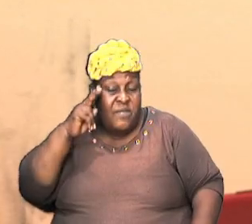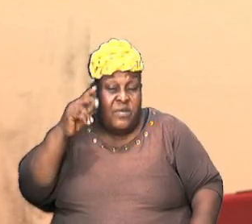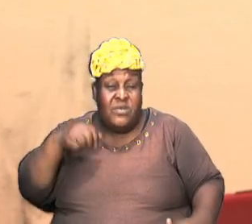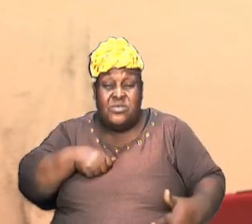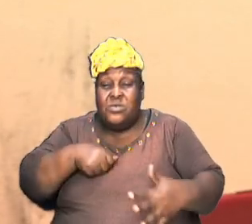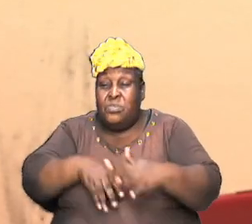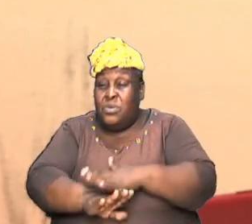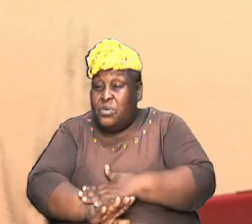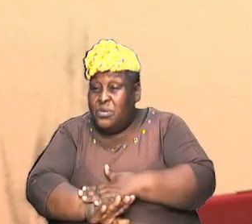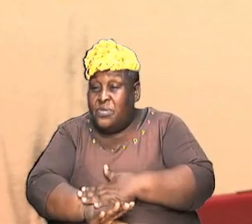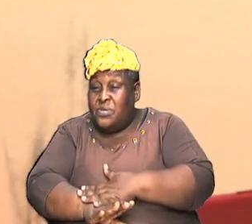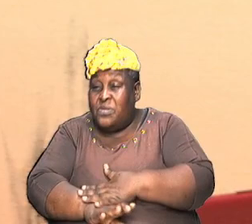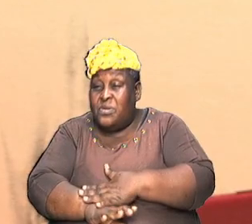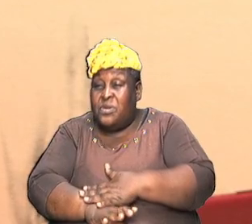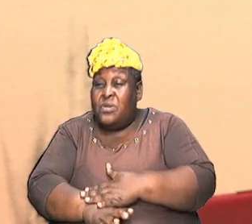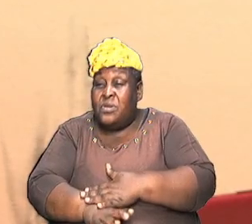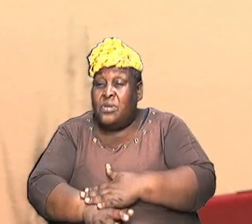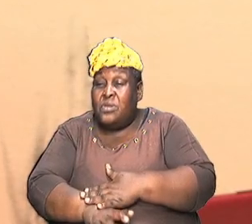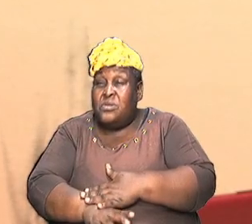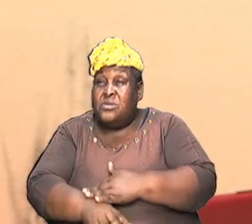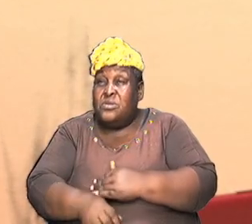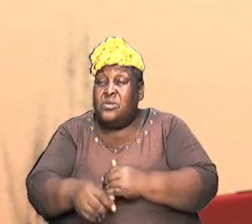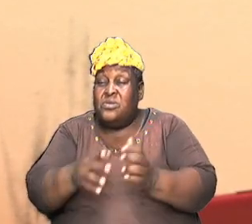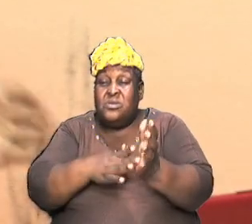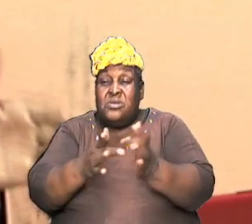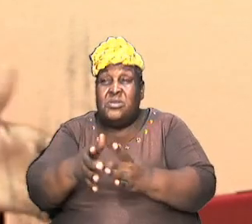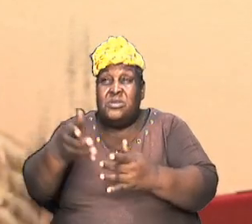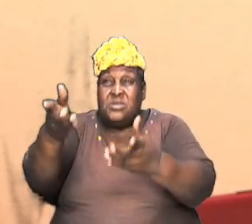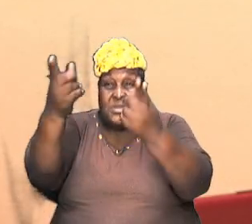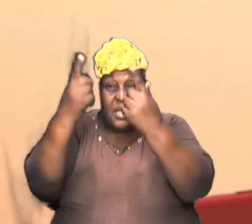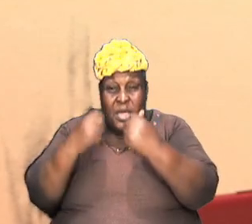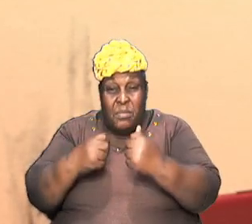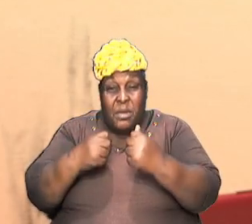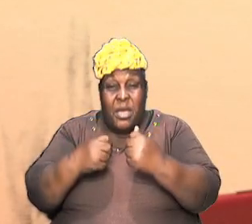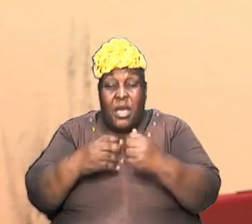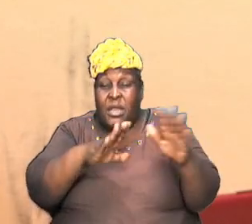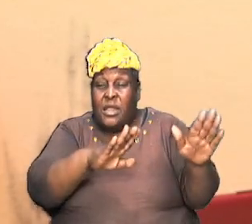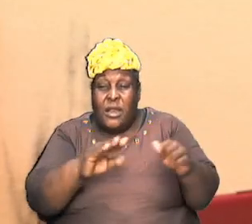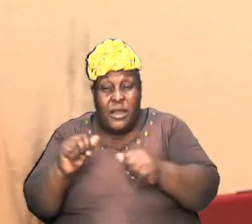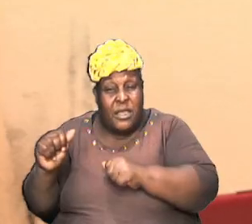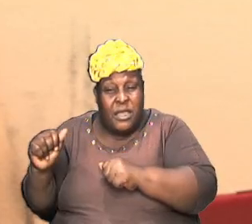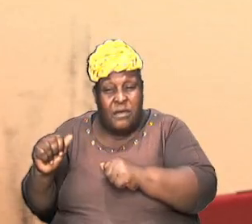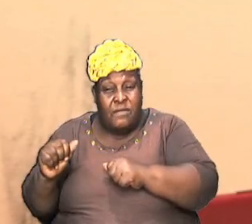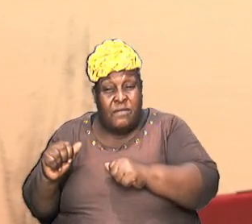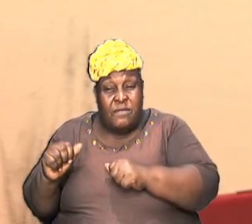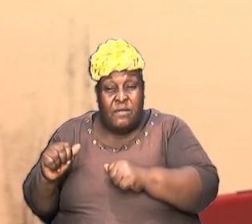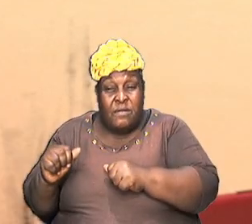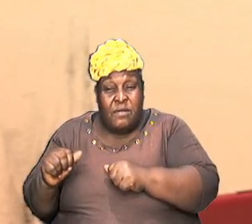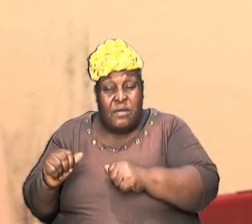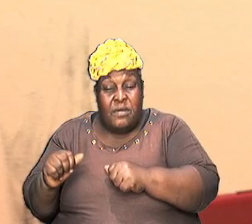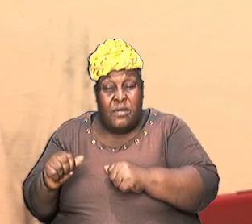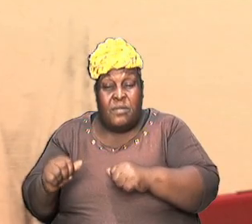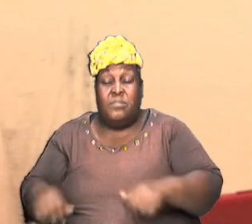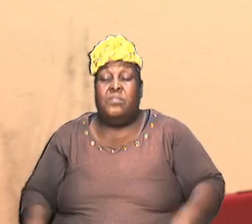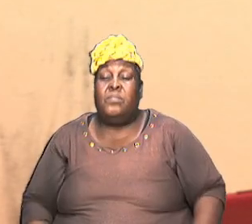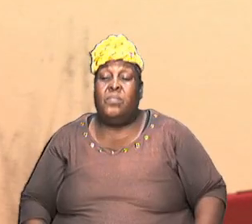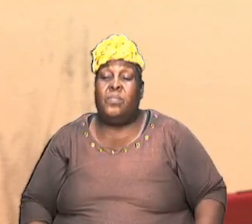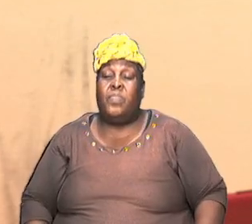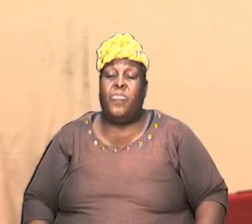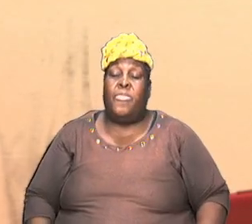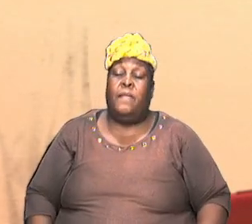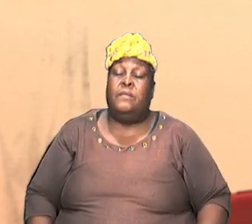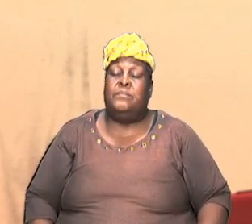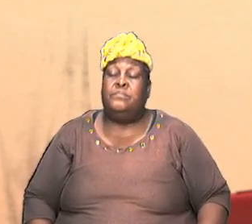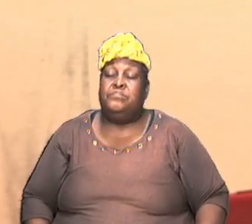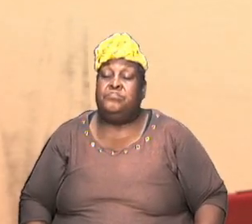came and then he departed and so we have instances in the Old Testament where God himself came down in the form